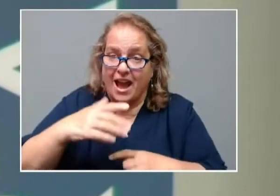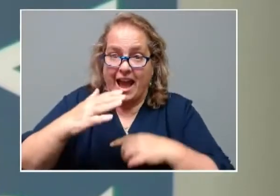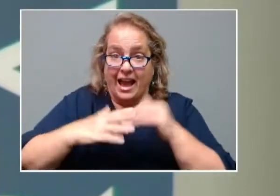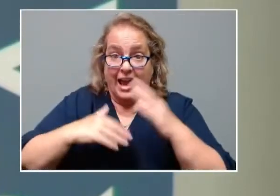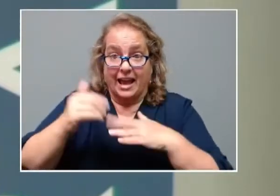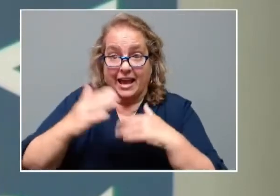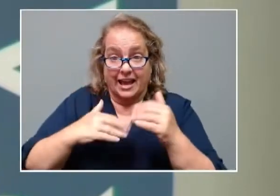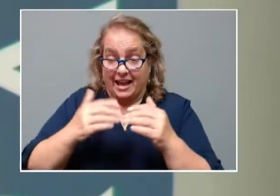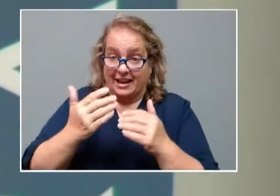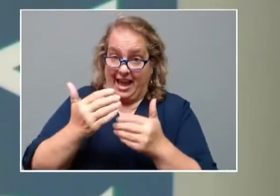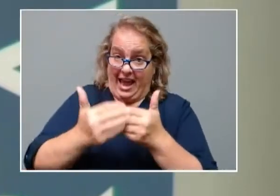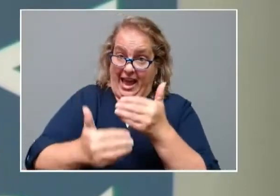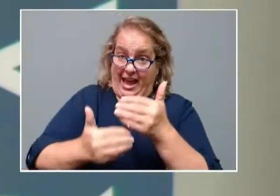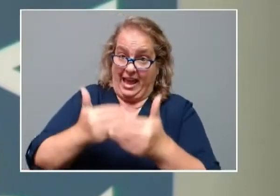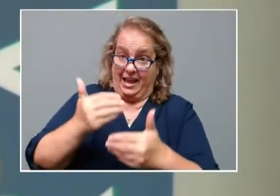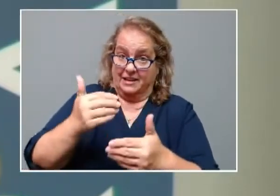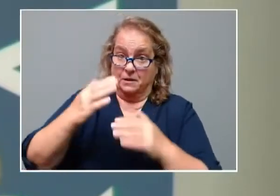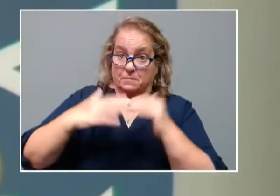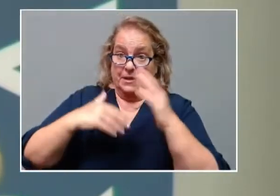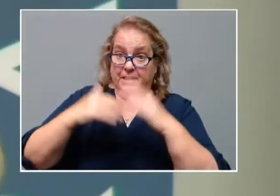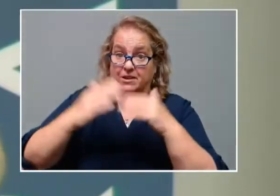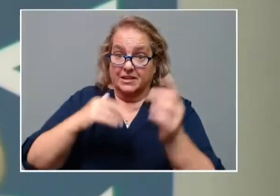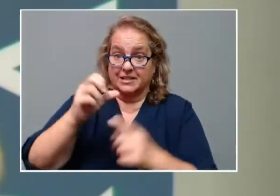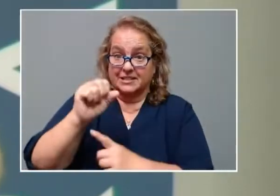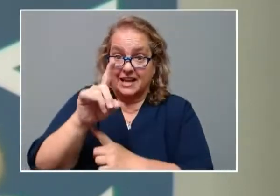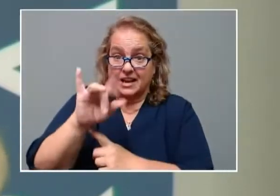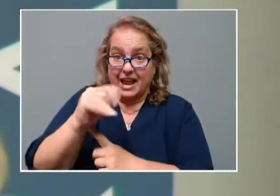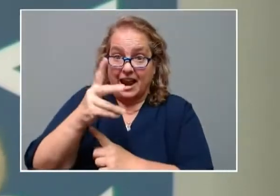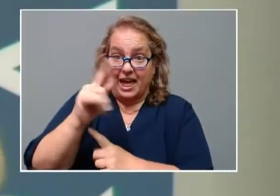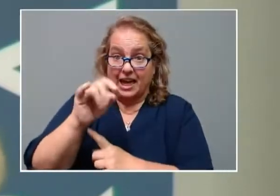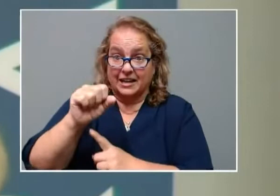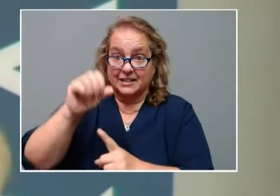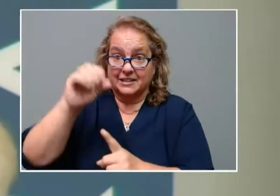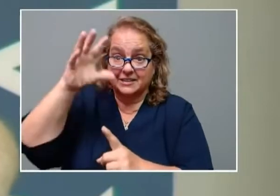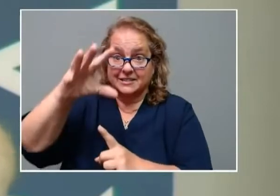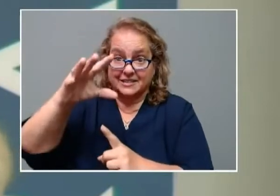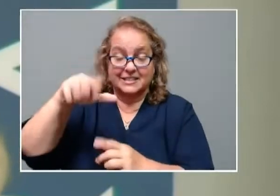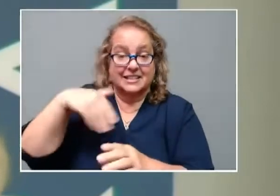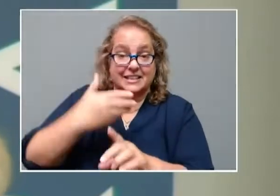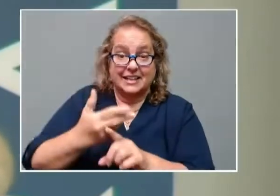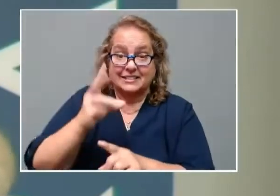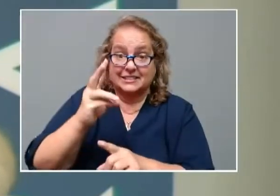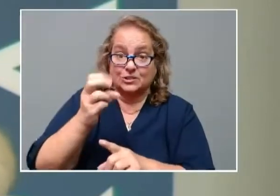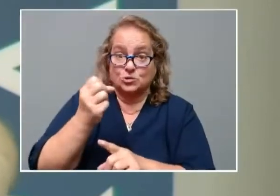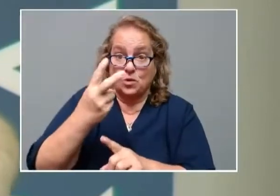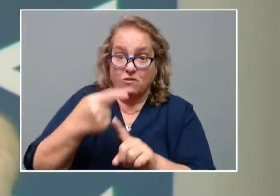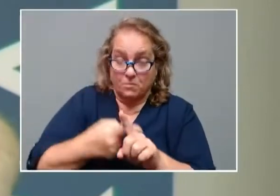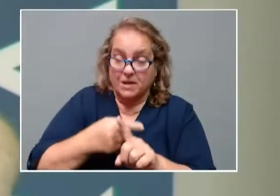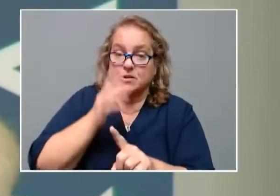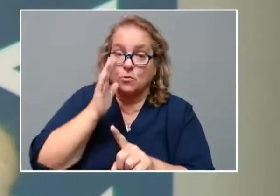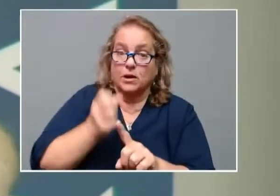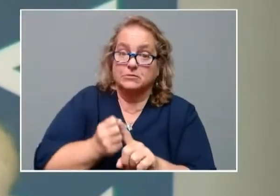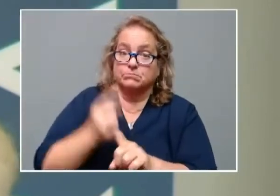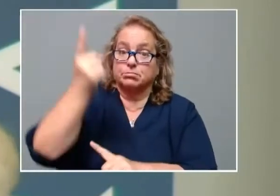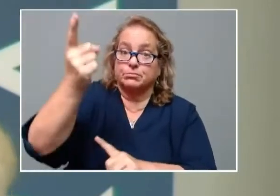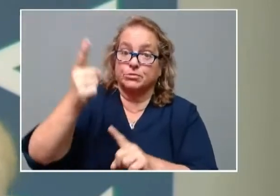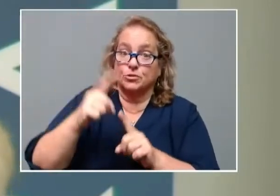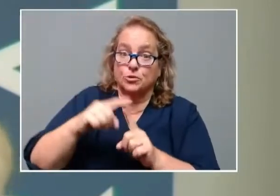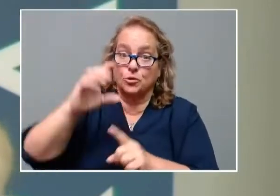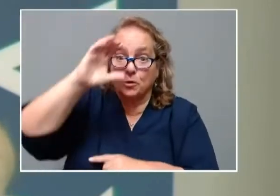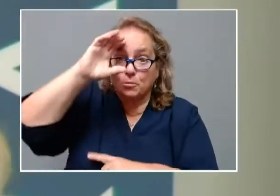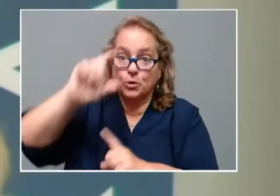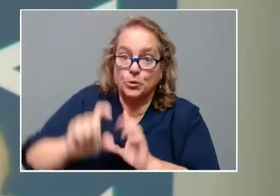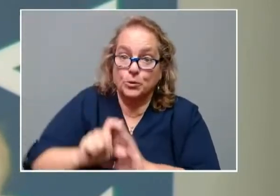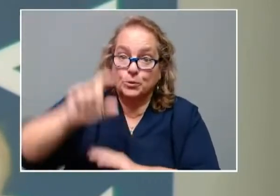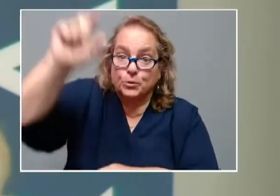one of which in the next six to 12 months will be going to the moon. And those employees, when we hire them, I mean, they